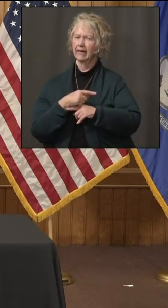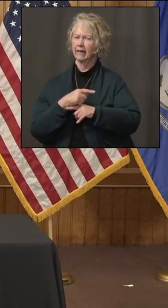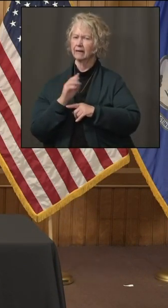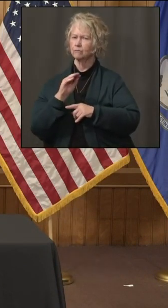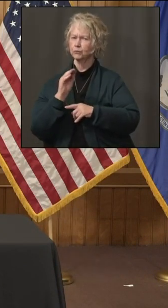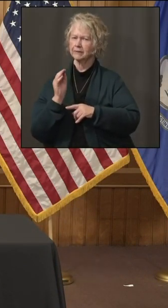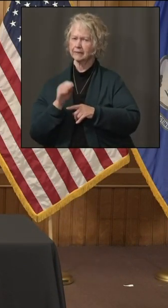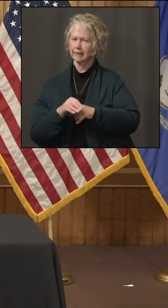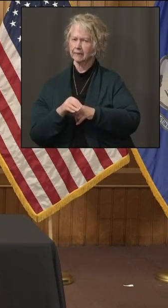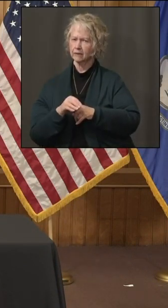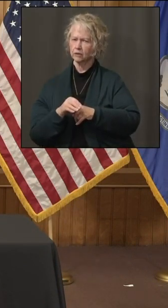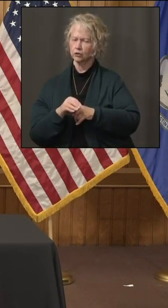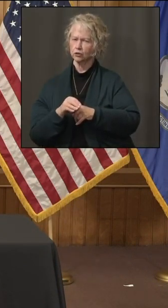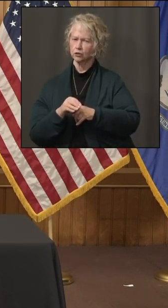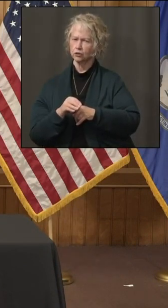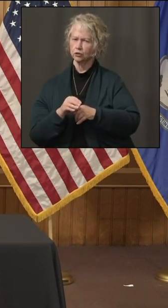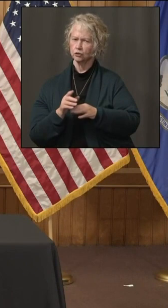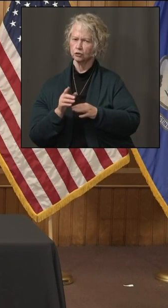using?